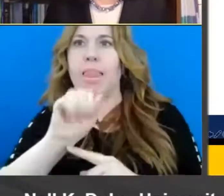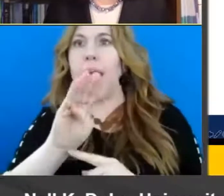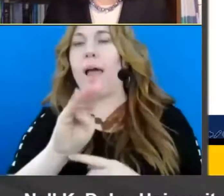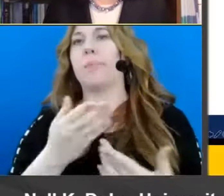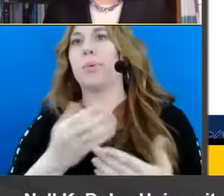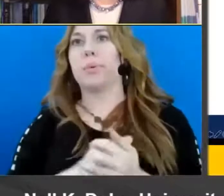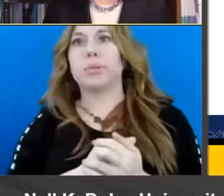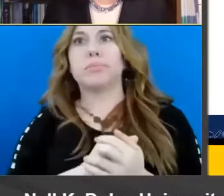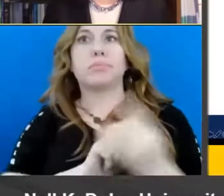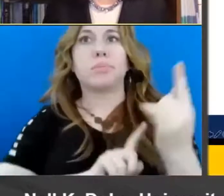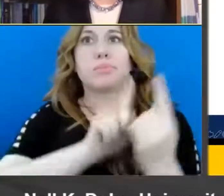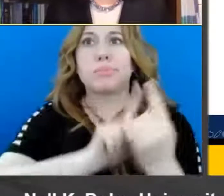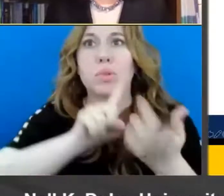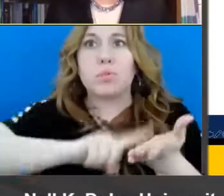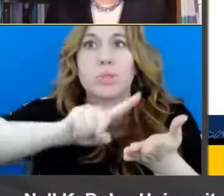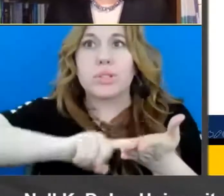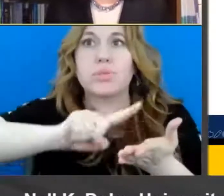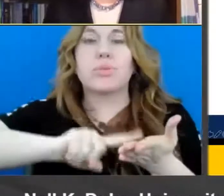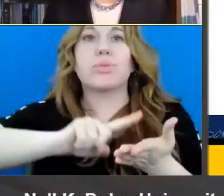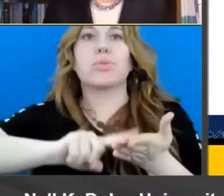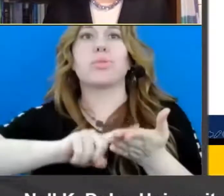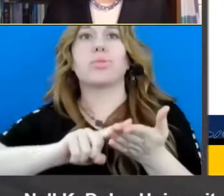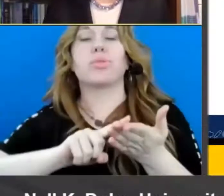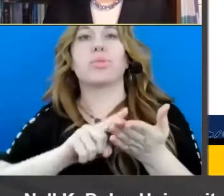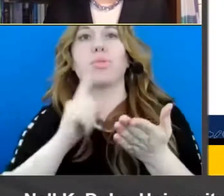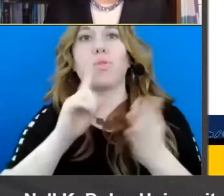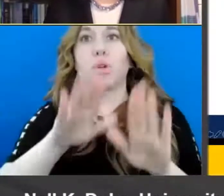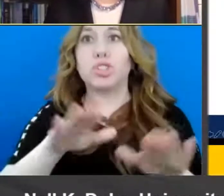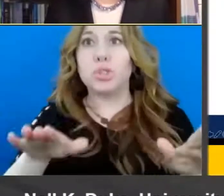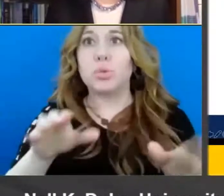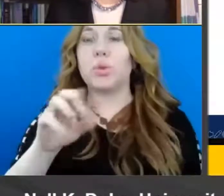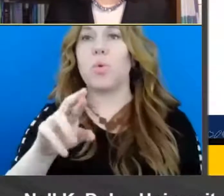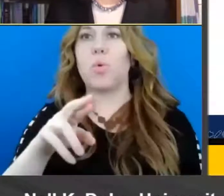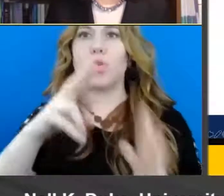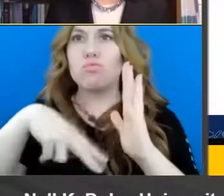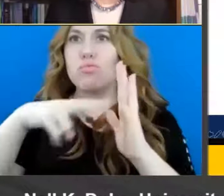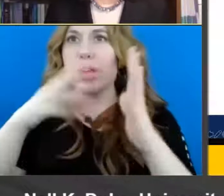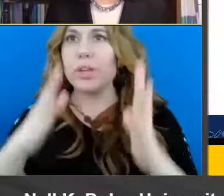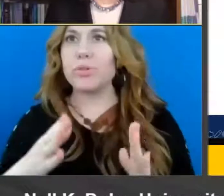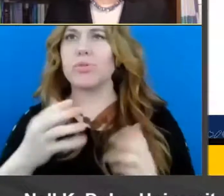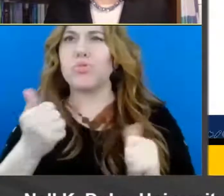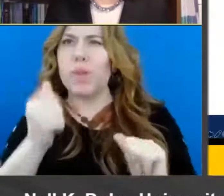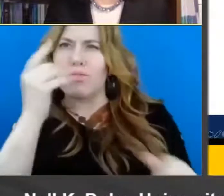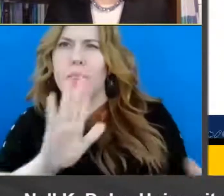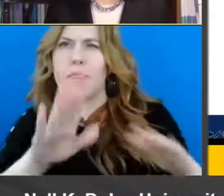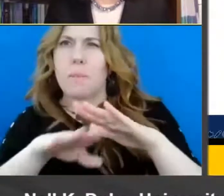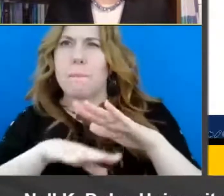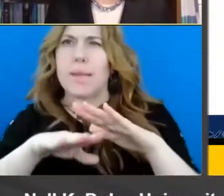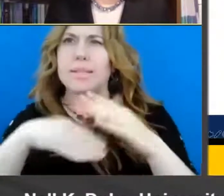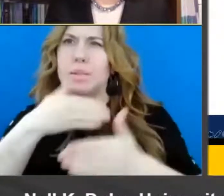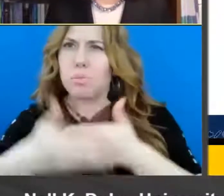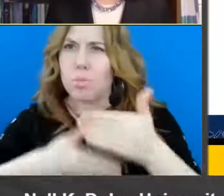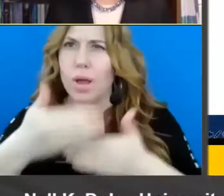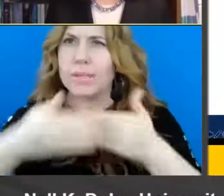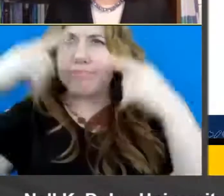research with. Children or readers to understand, you know, basic processes that are undergoing that's a more